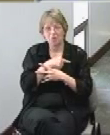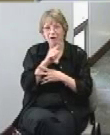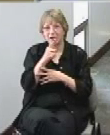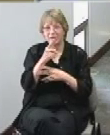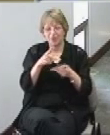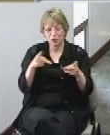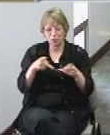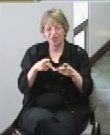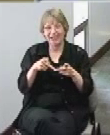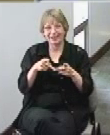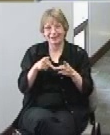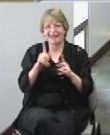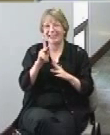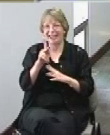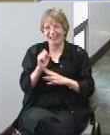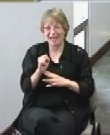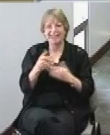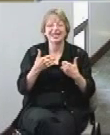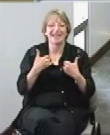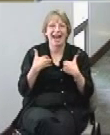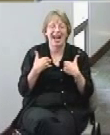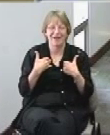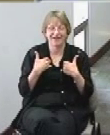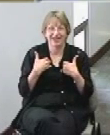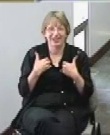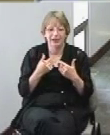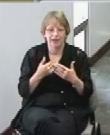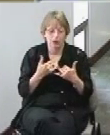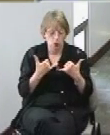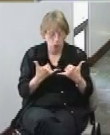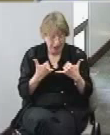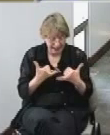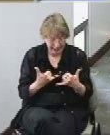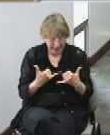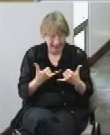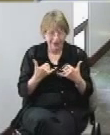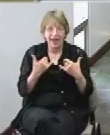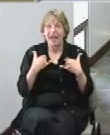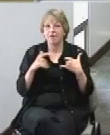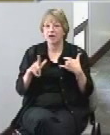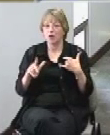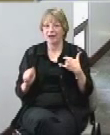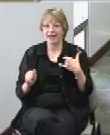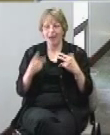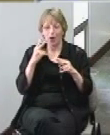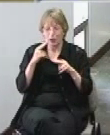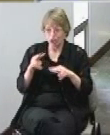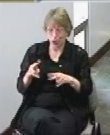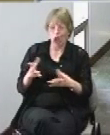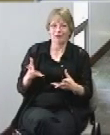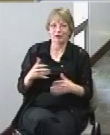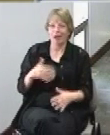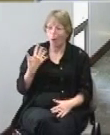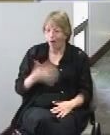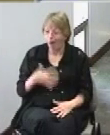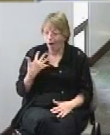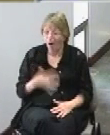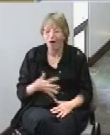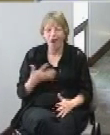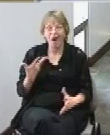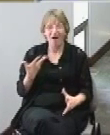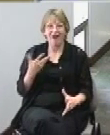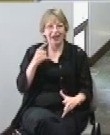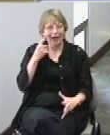state of Kansas to have these they had them in in Louisiana and we saw them there it's a but